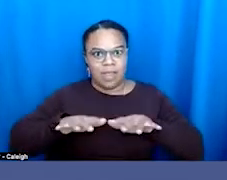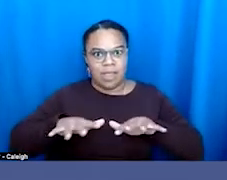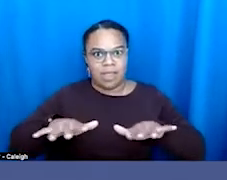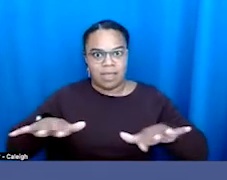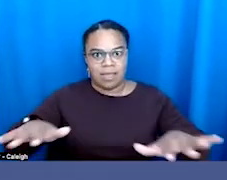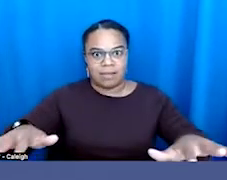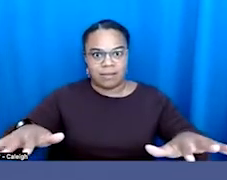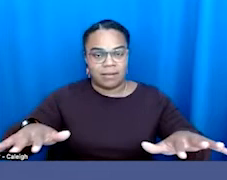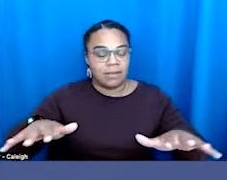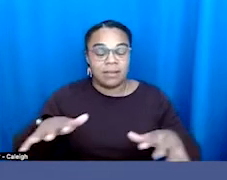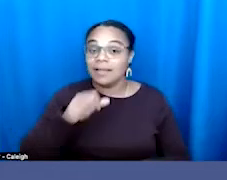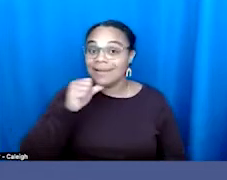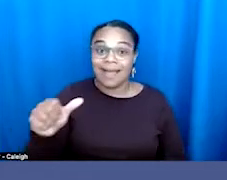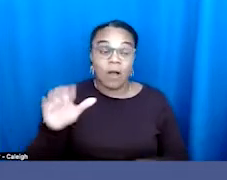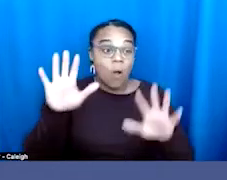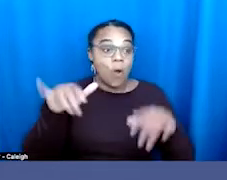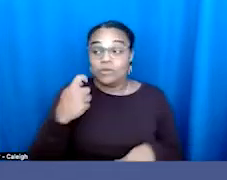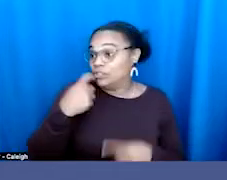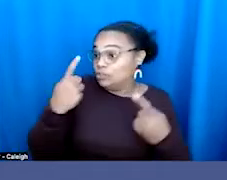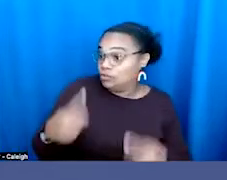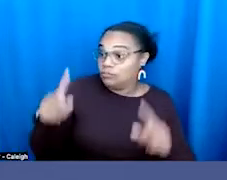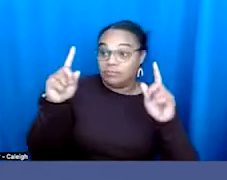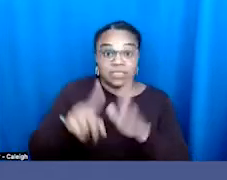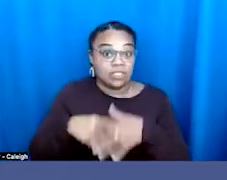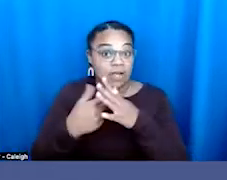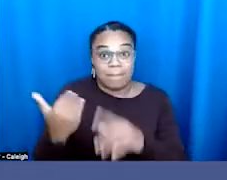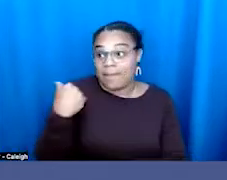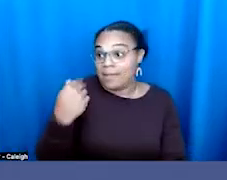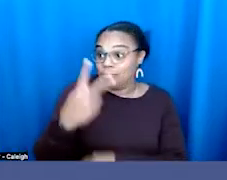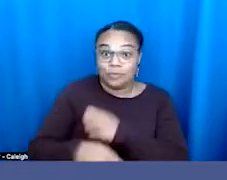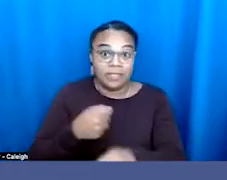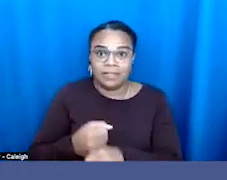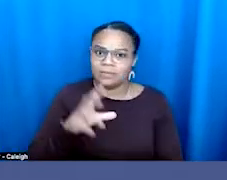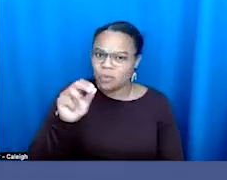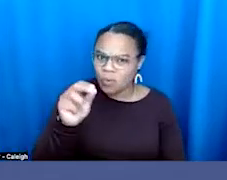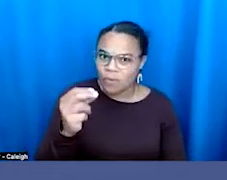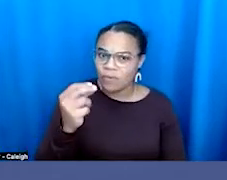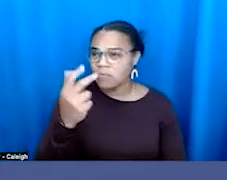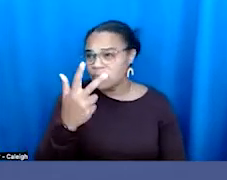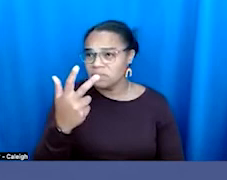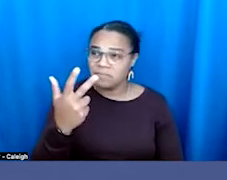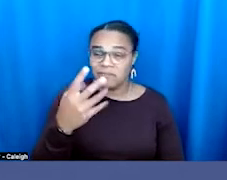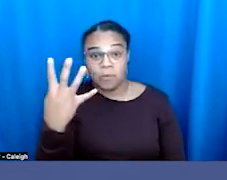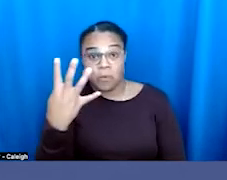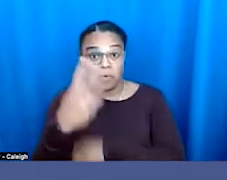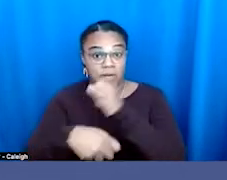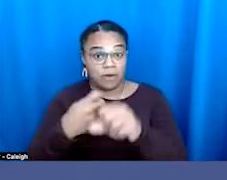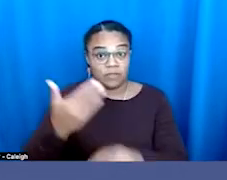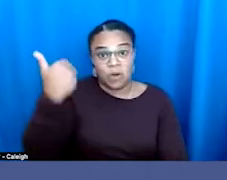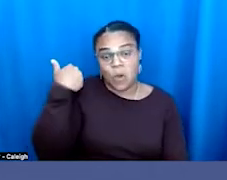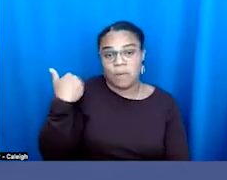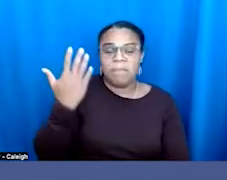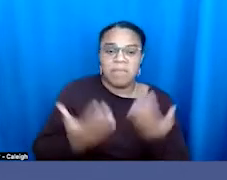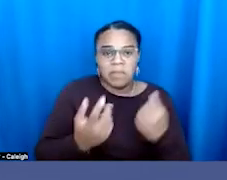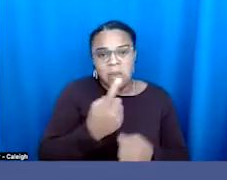that this just started in the last two years. You know, three years ago, there were, well, four years ago, there was only one or two of